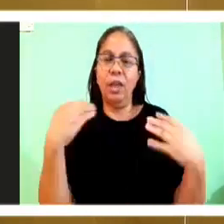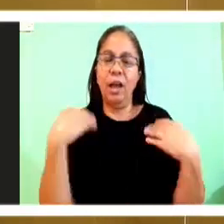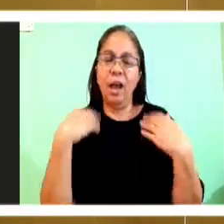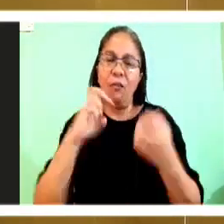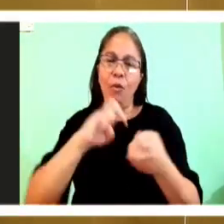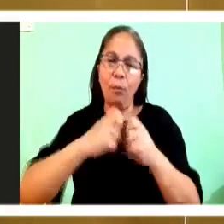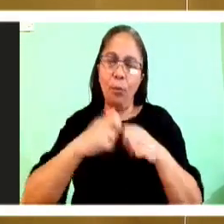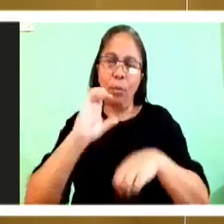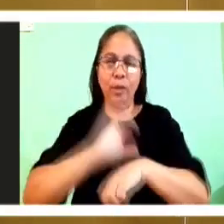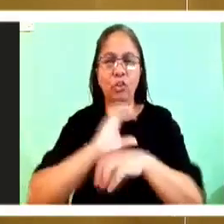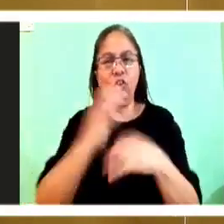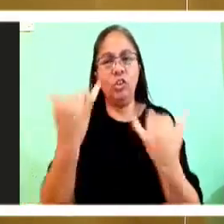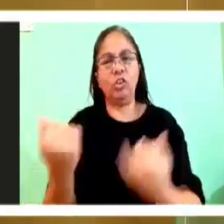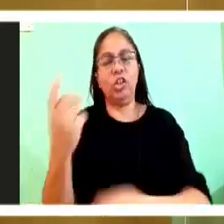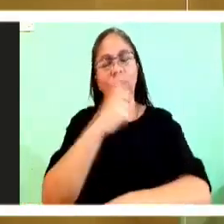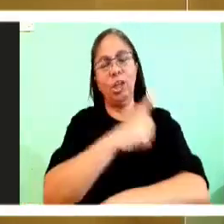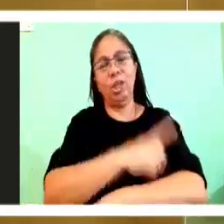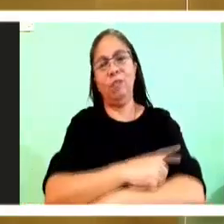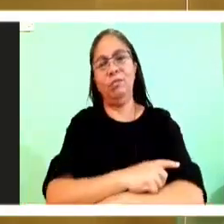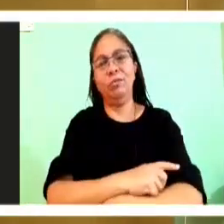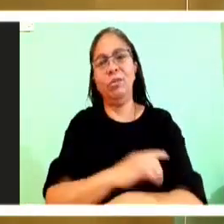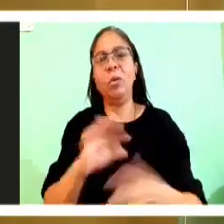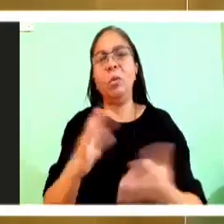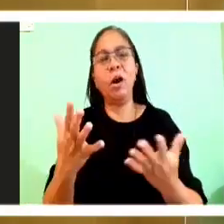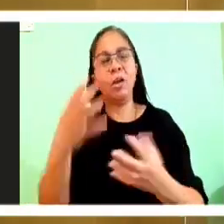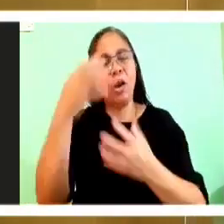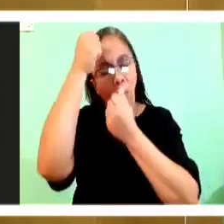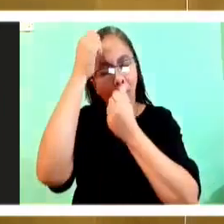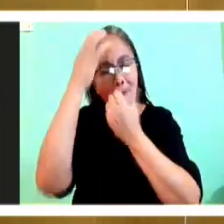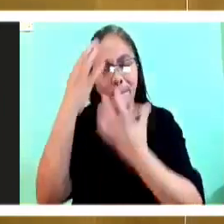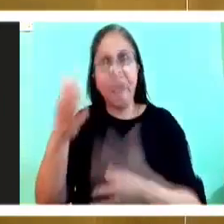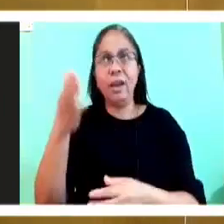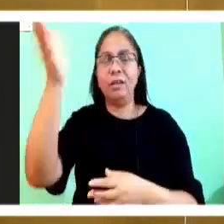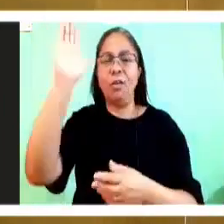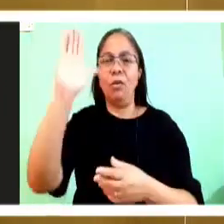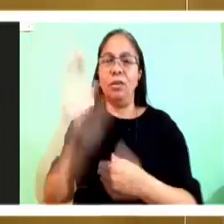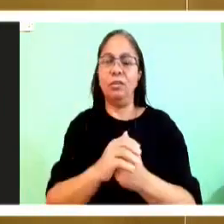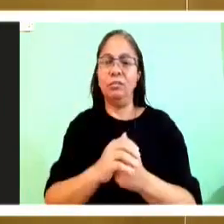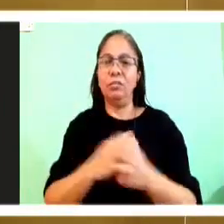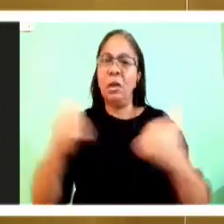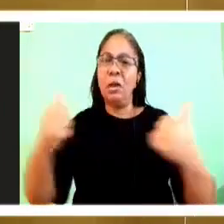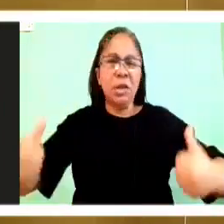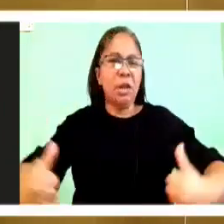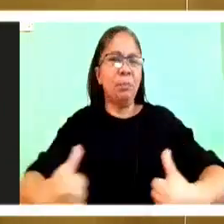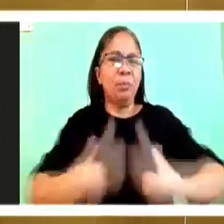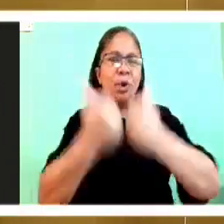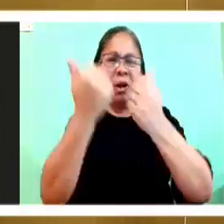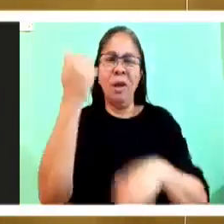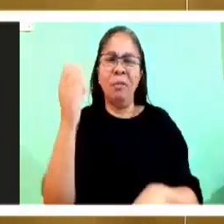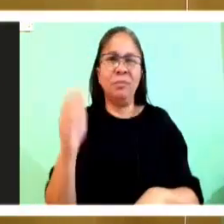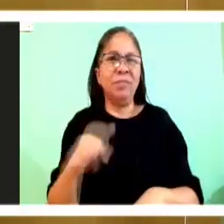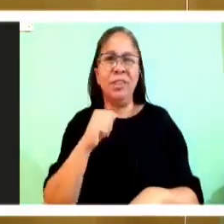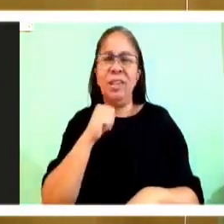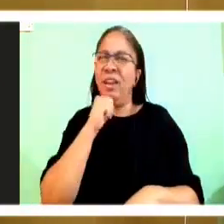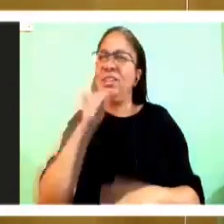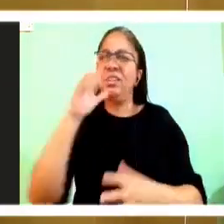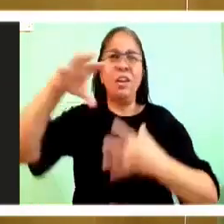The real challenge we have is not in all the scandals which are crazily bad.